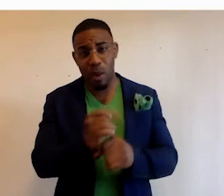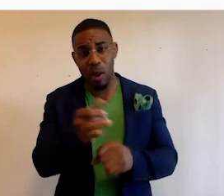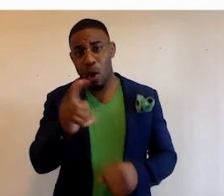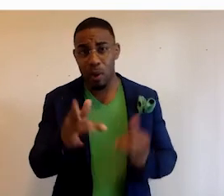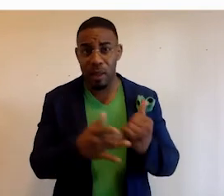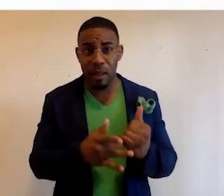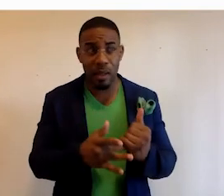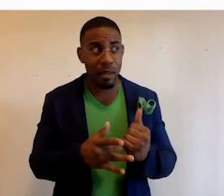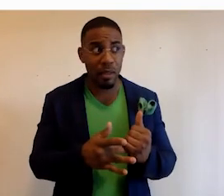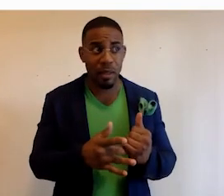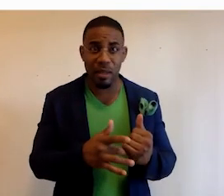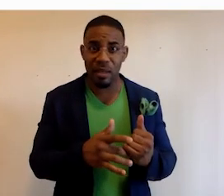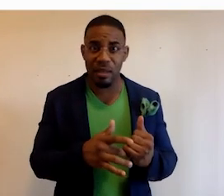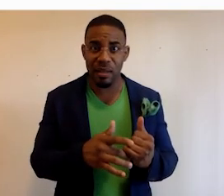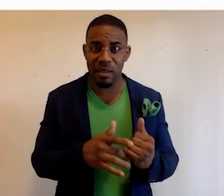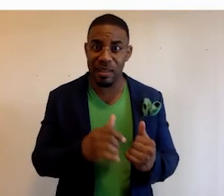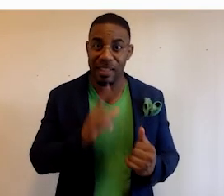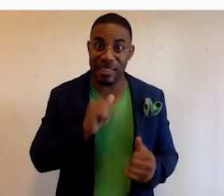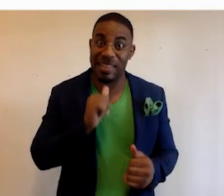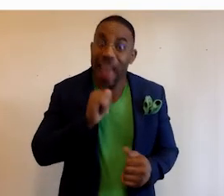technology is not doing it.